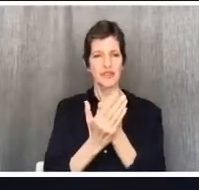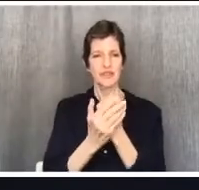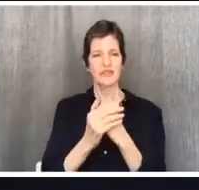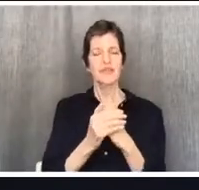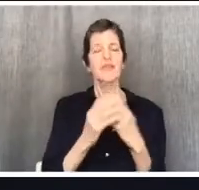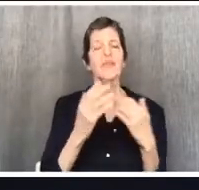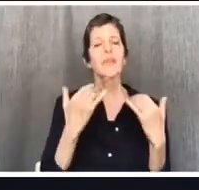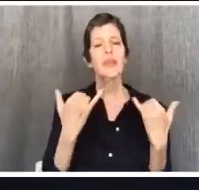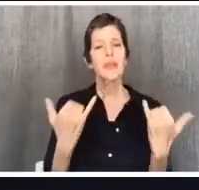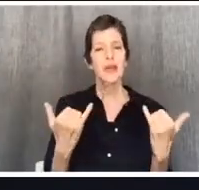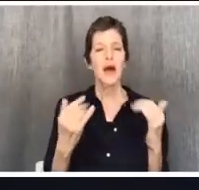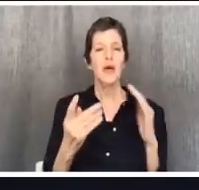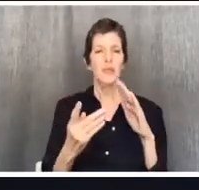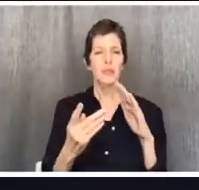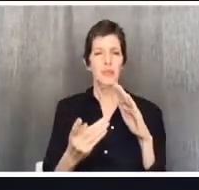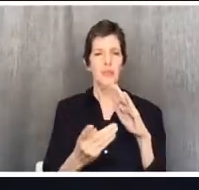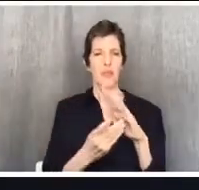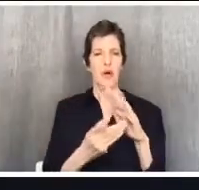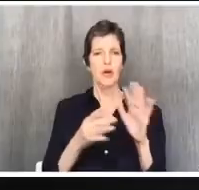me in verse 27.